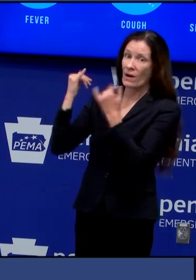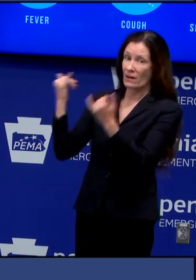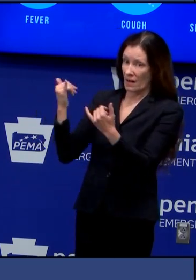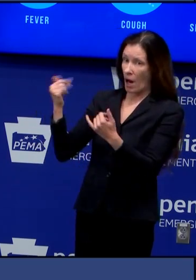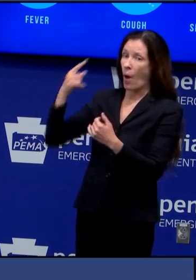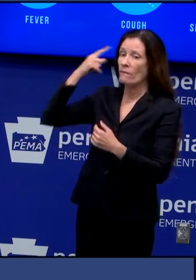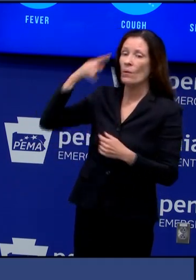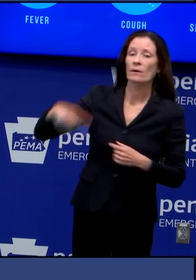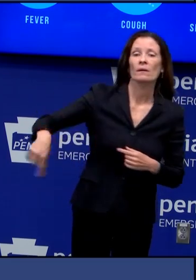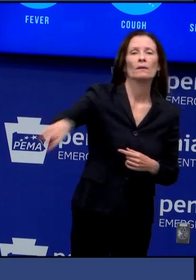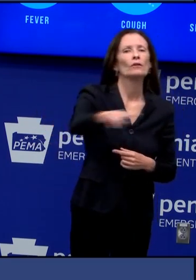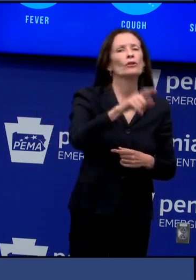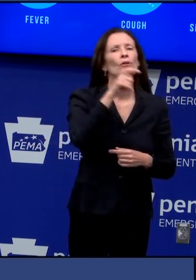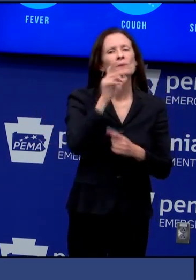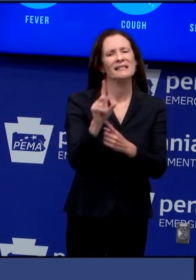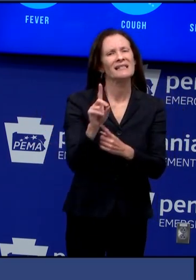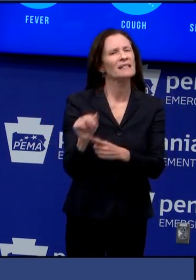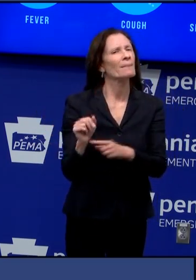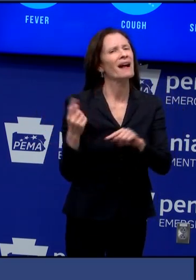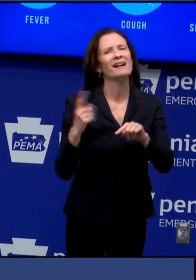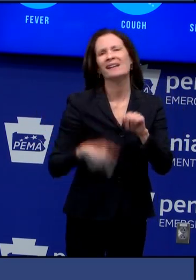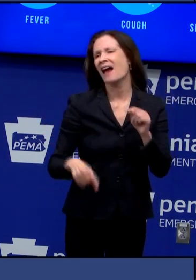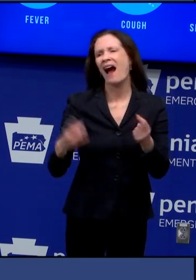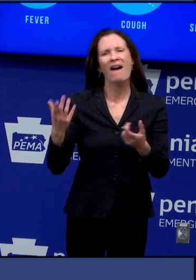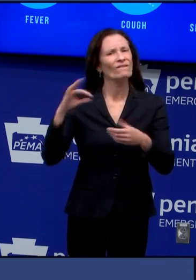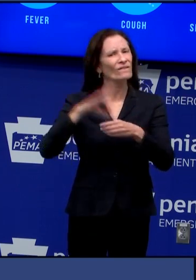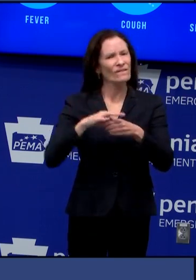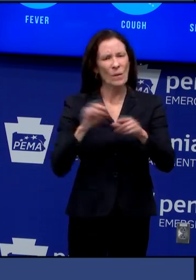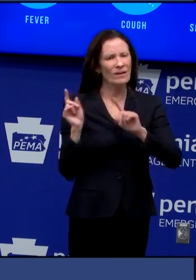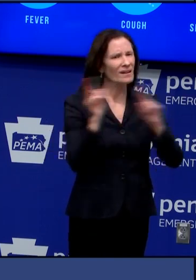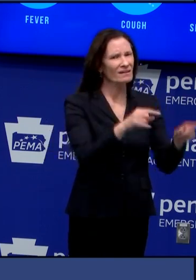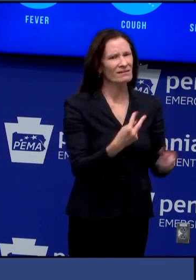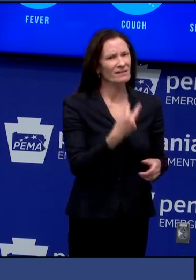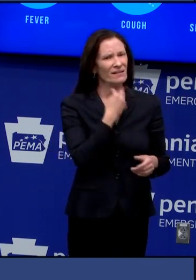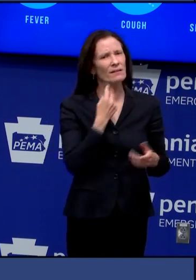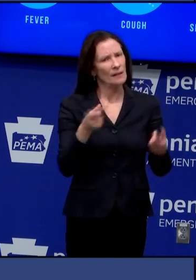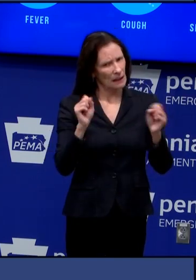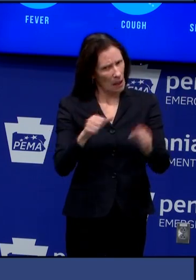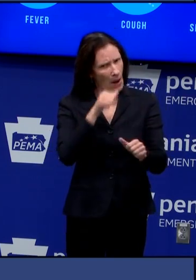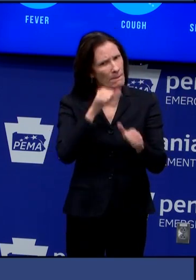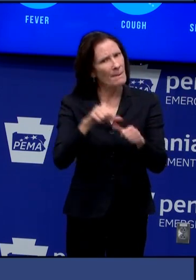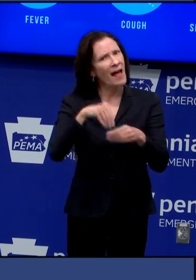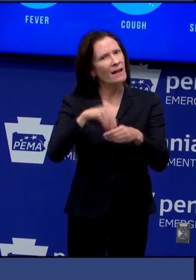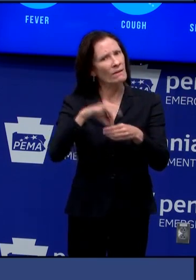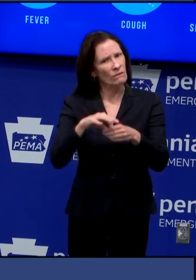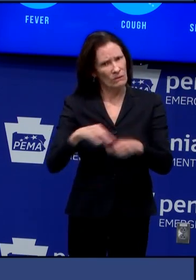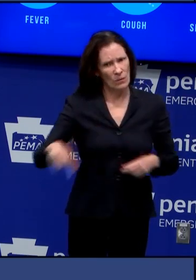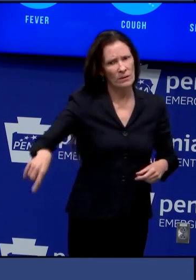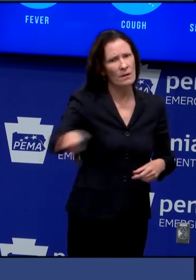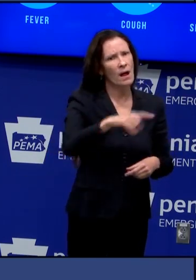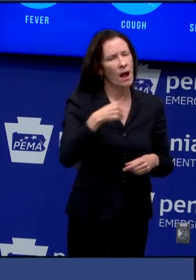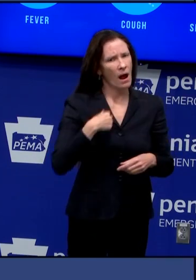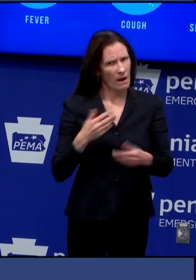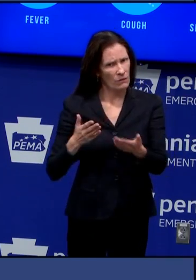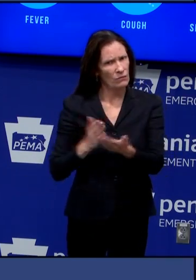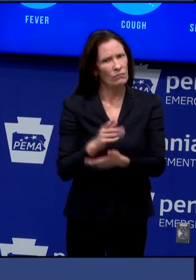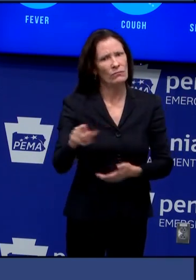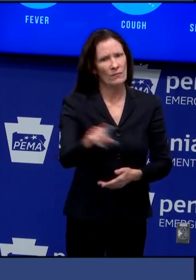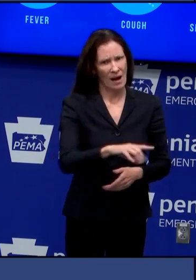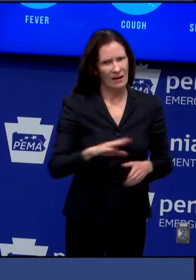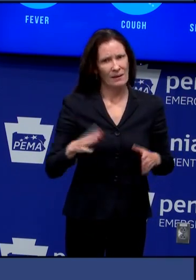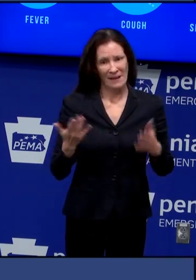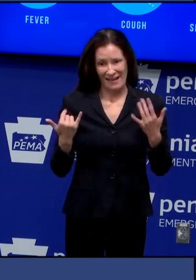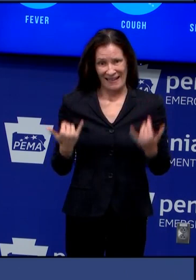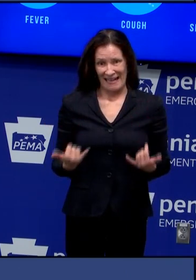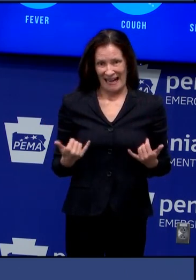with disabilities to vote and on top of that there are going to be other voters who just won't have heard there's not enough time to really